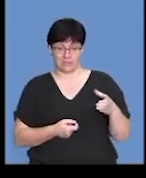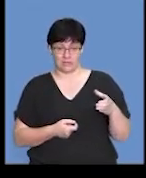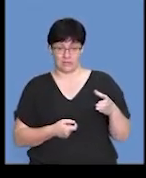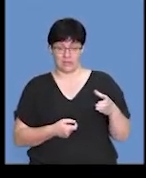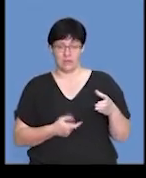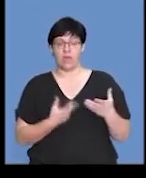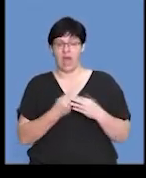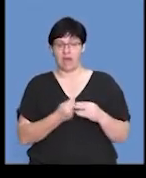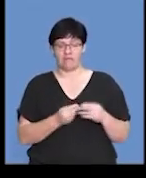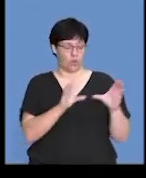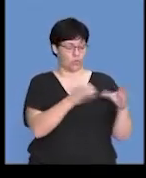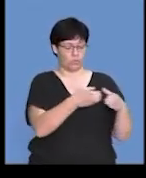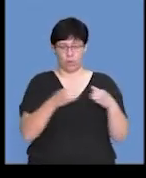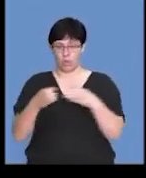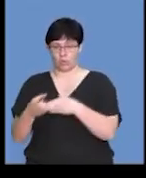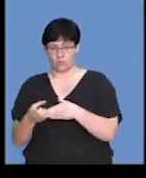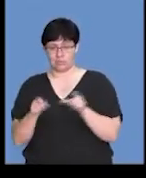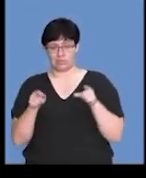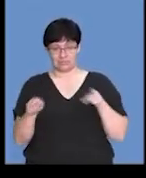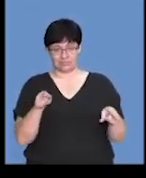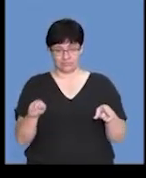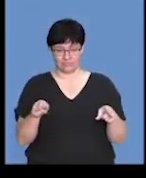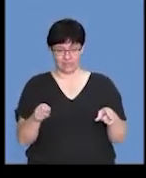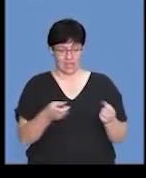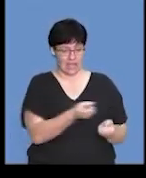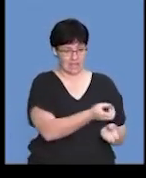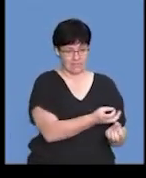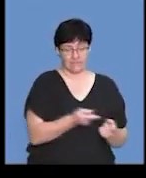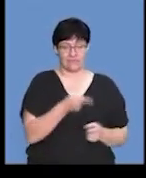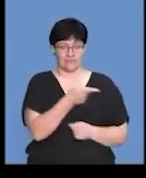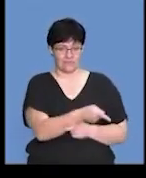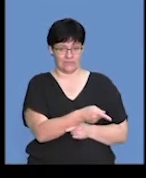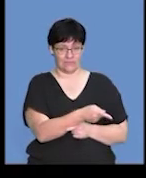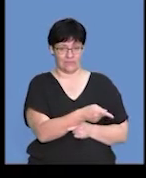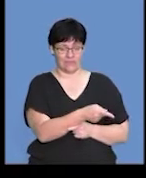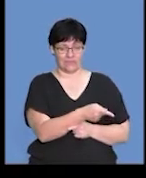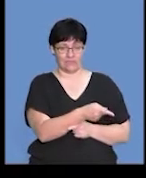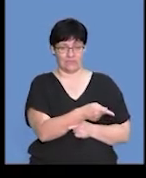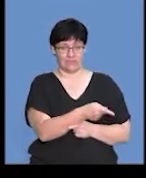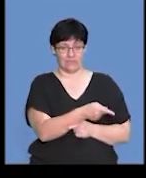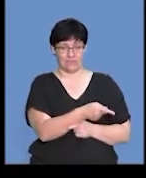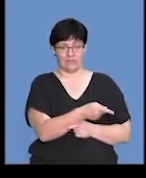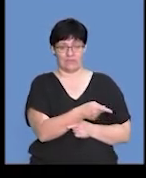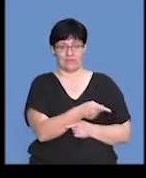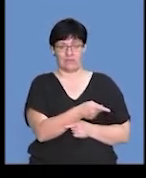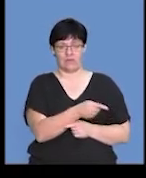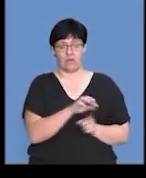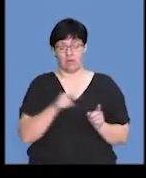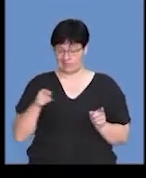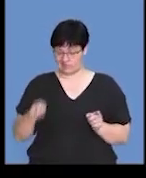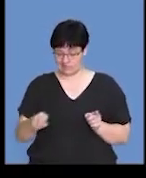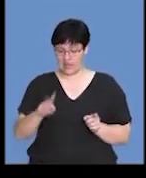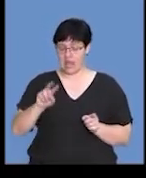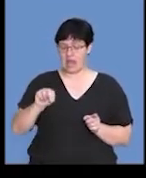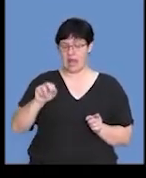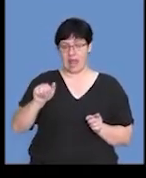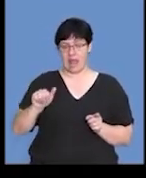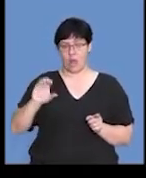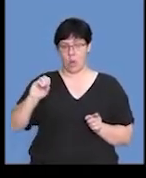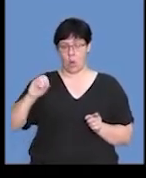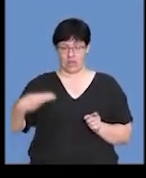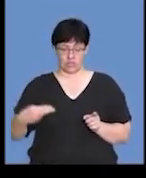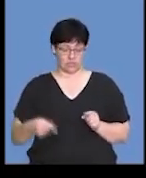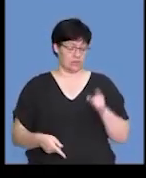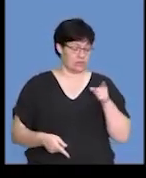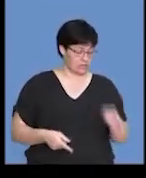we've got two groups that were subjected to treatment. The one group was subjected to sodium hydroxide, NaOH,